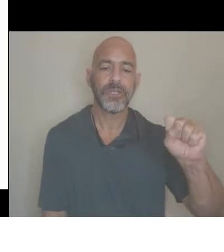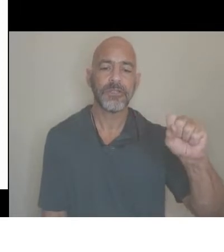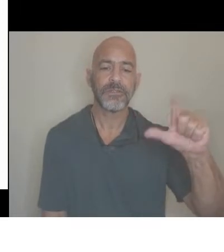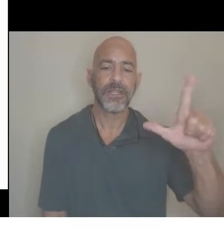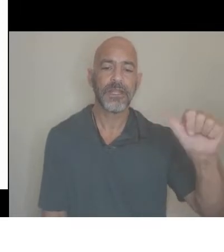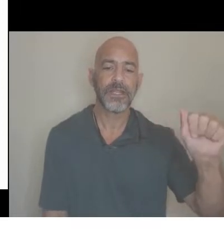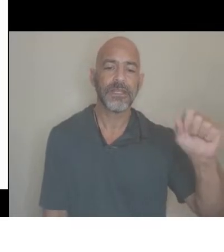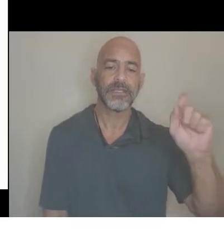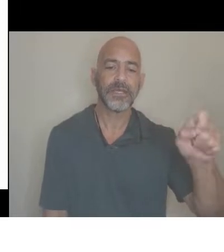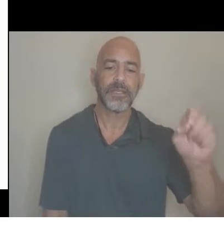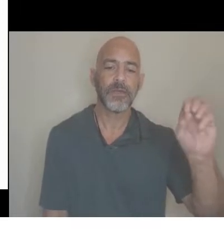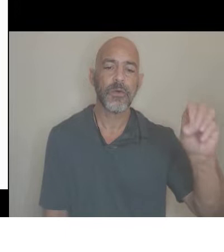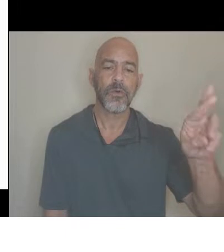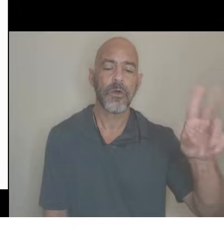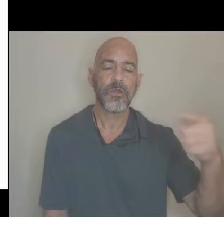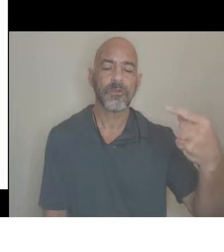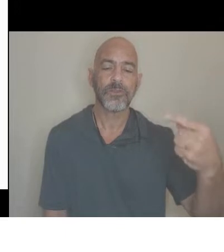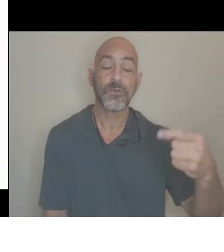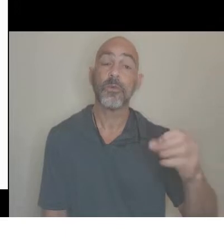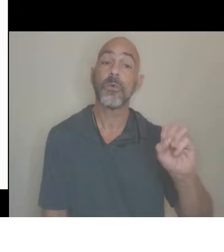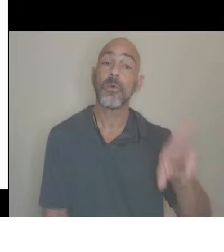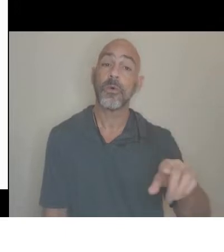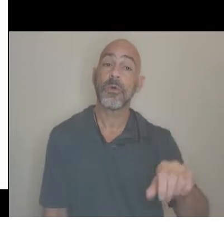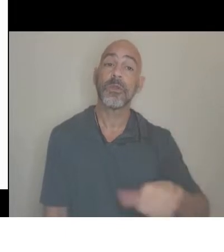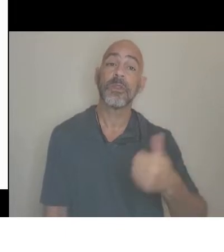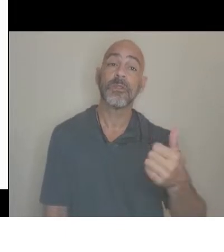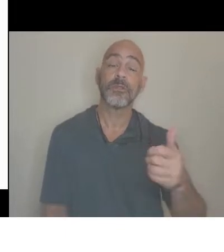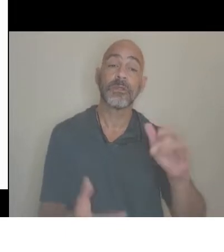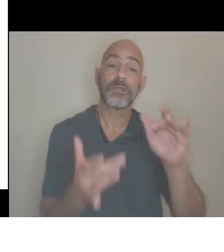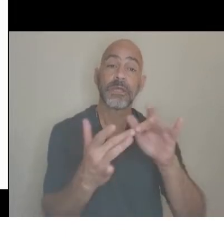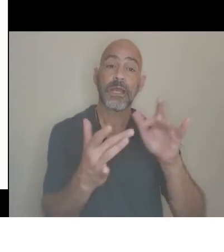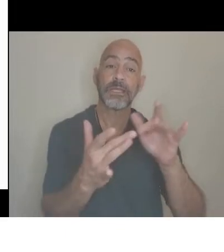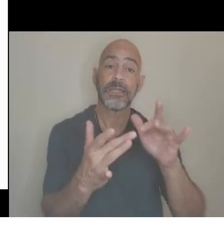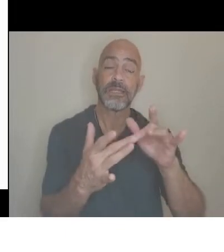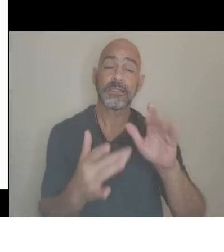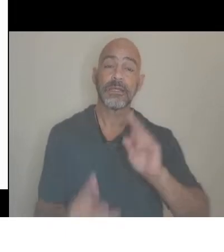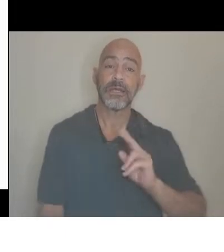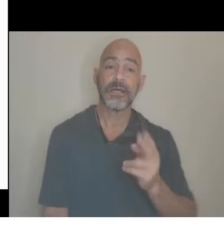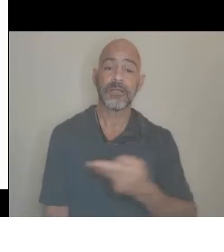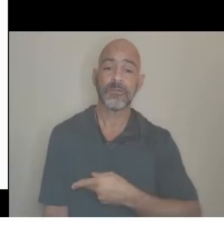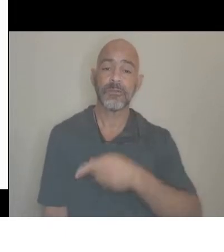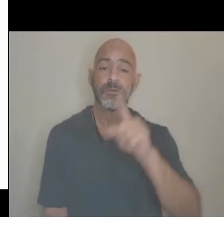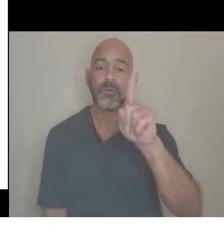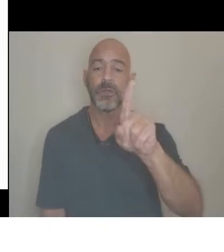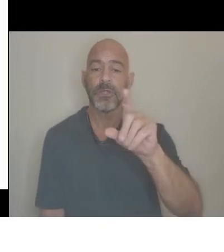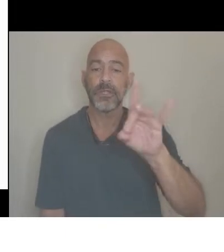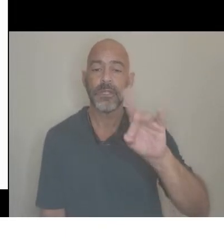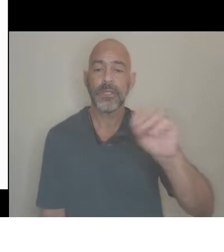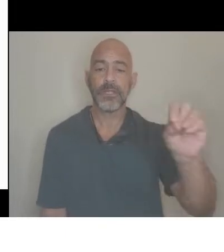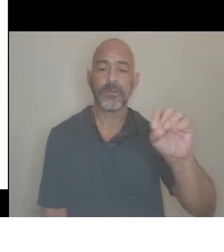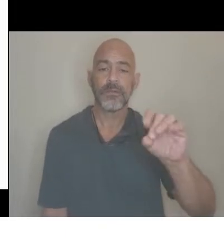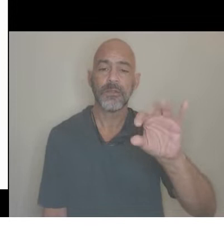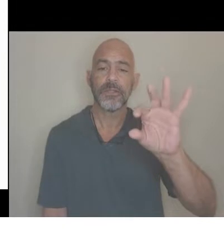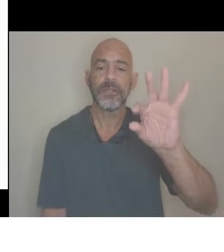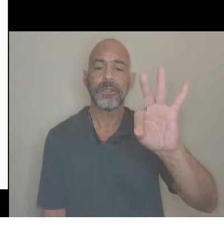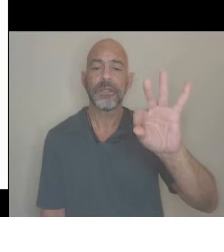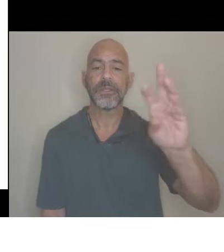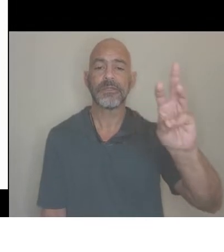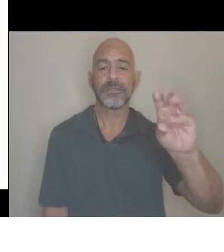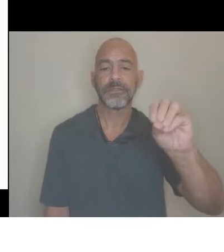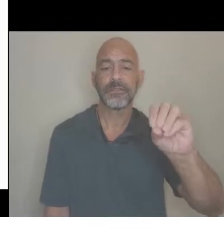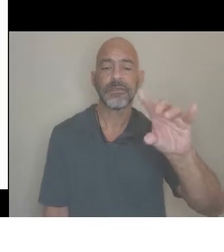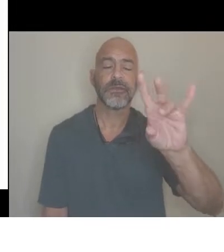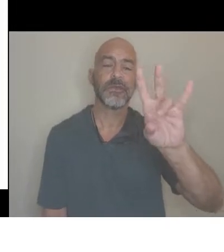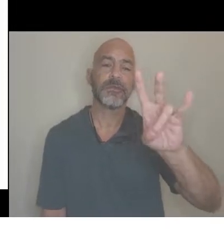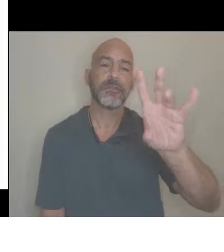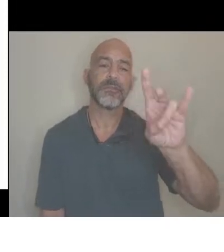or you can contact us at 1-800-960-7705, or fill